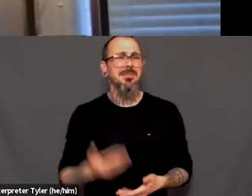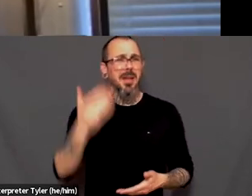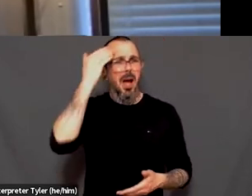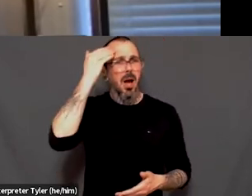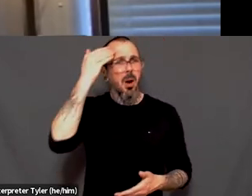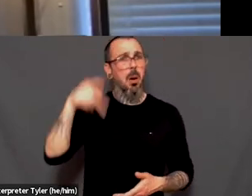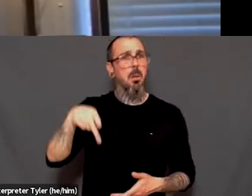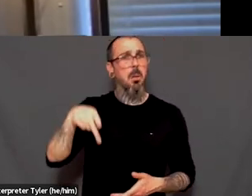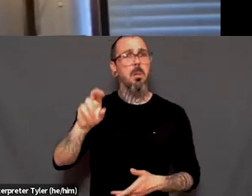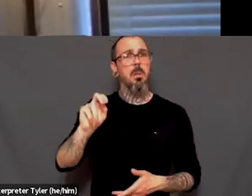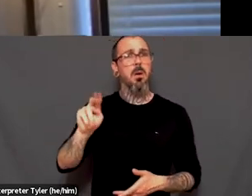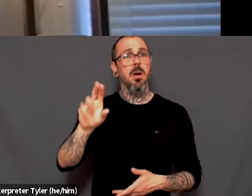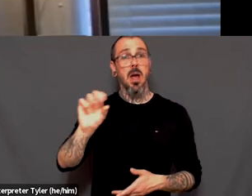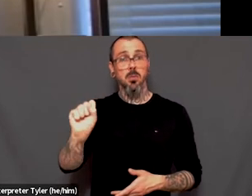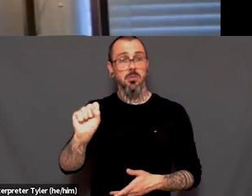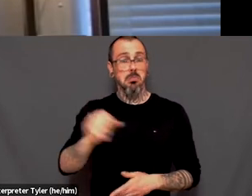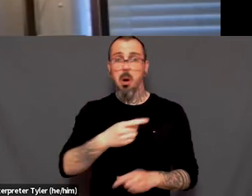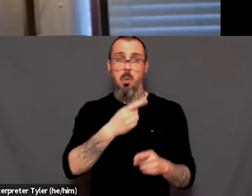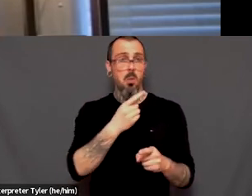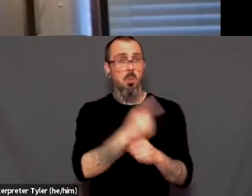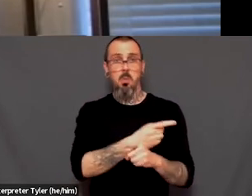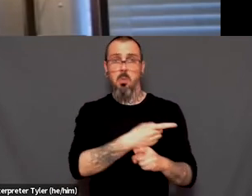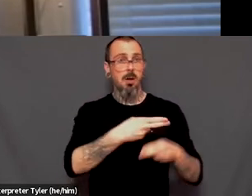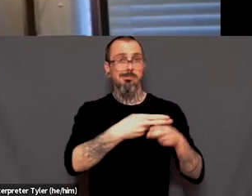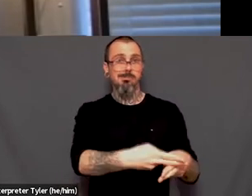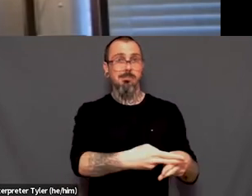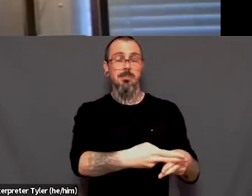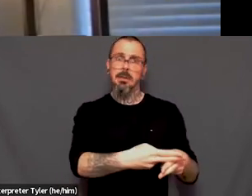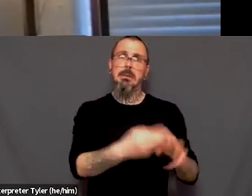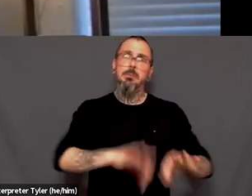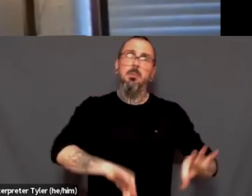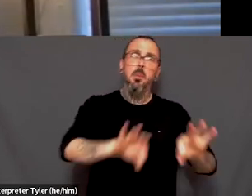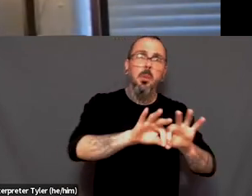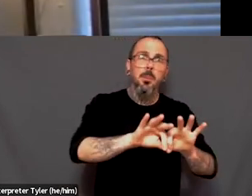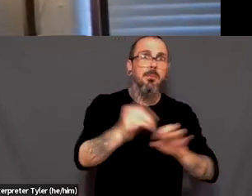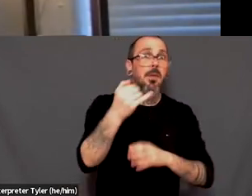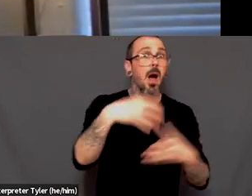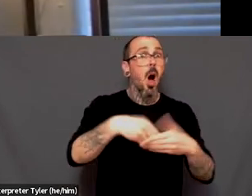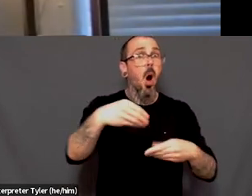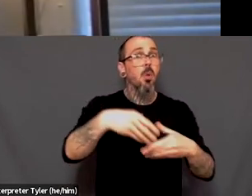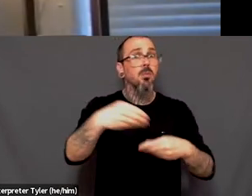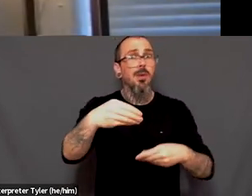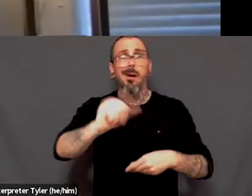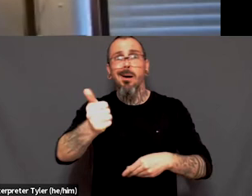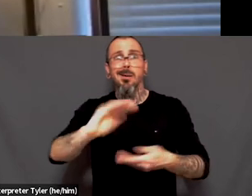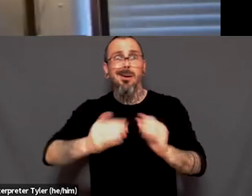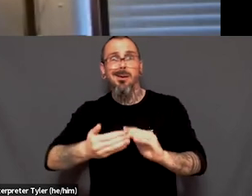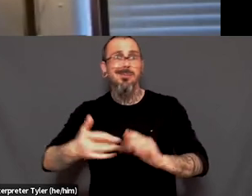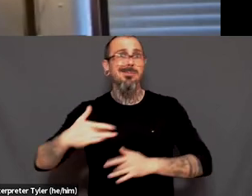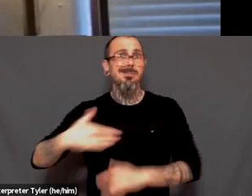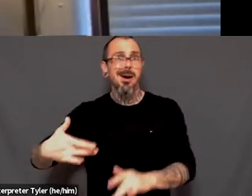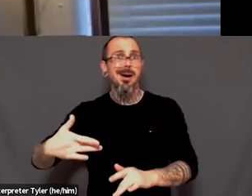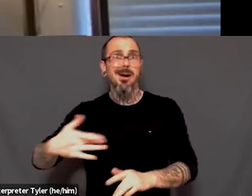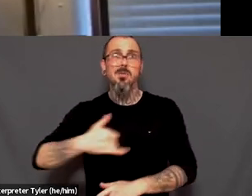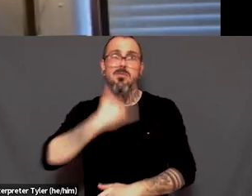all those microaggressions and lead to major aggressions. I don't think that's the right word, but oh well, um,